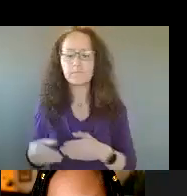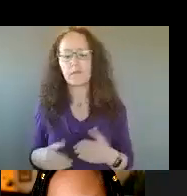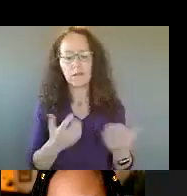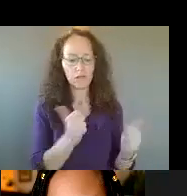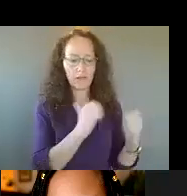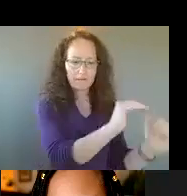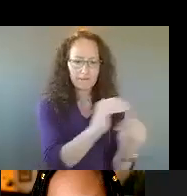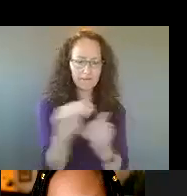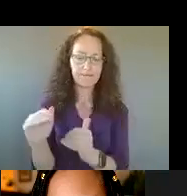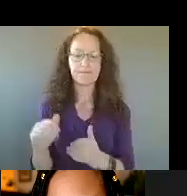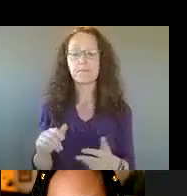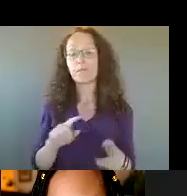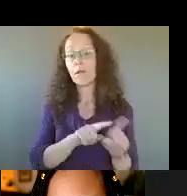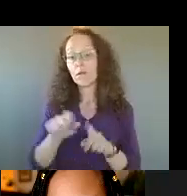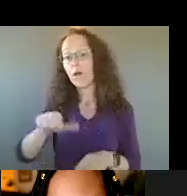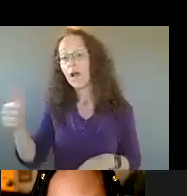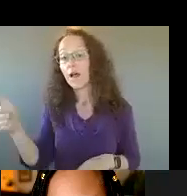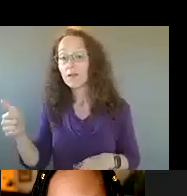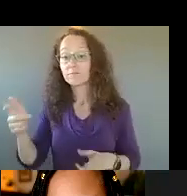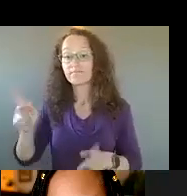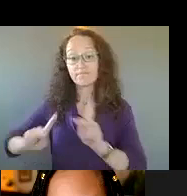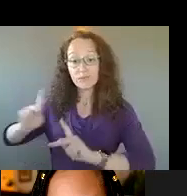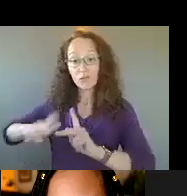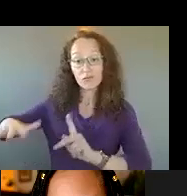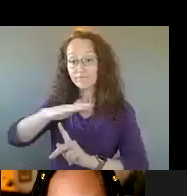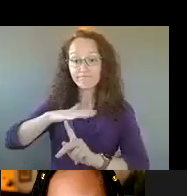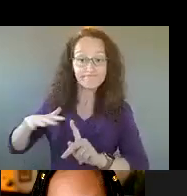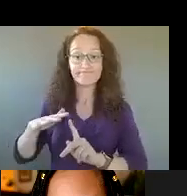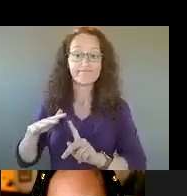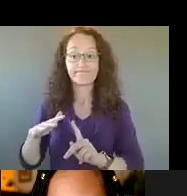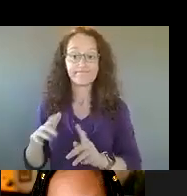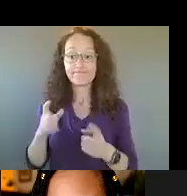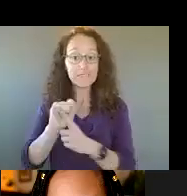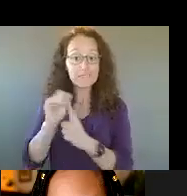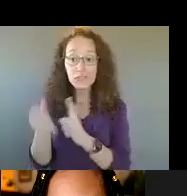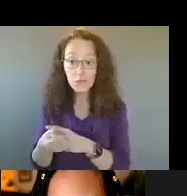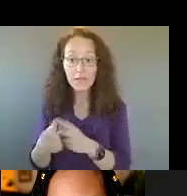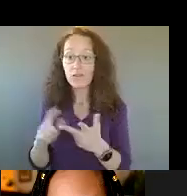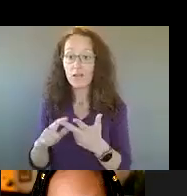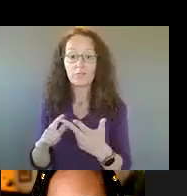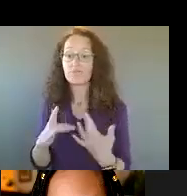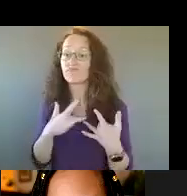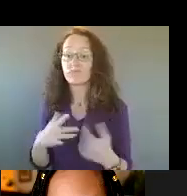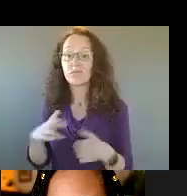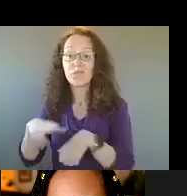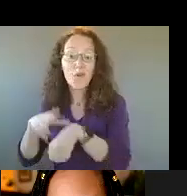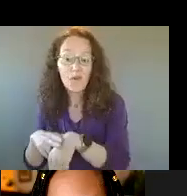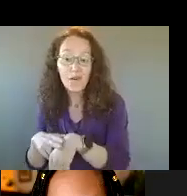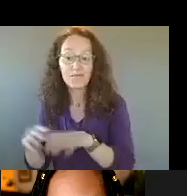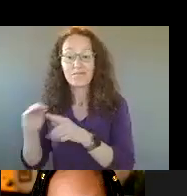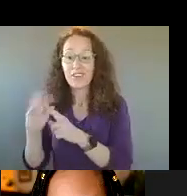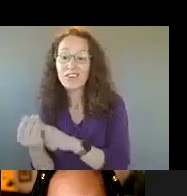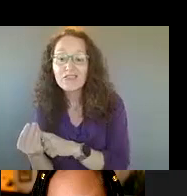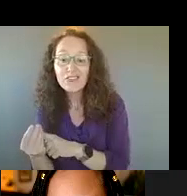conditions or social norms that we know may contribute to violent behavior, things such as